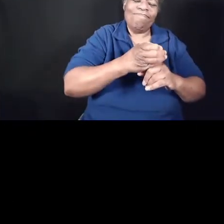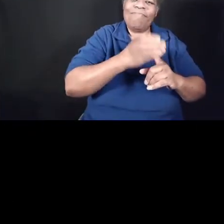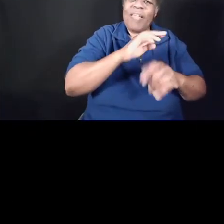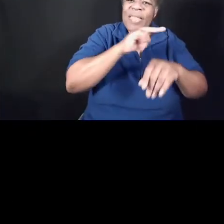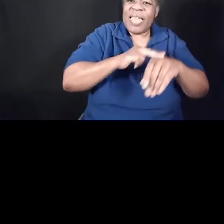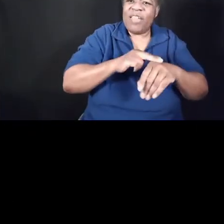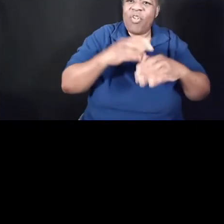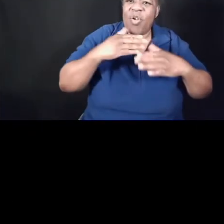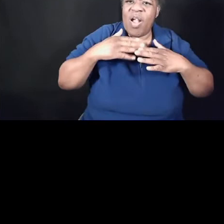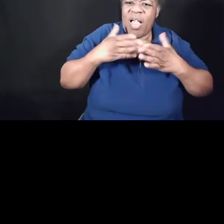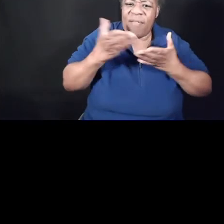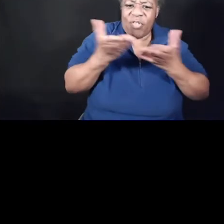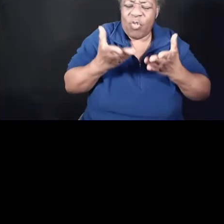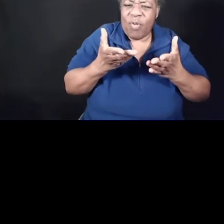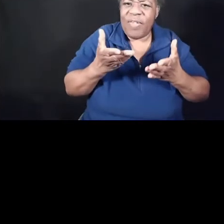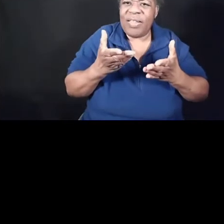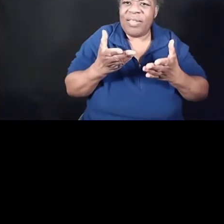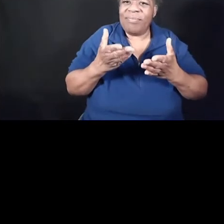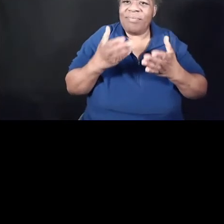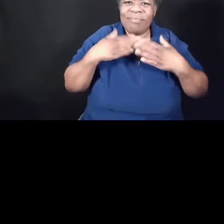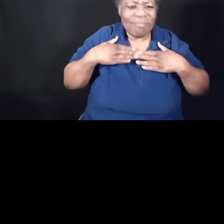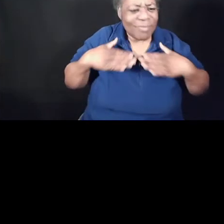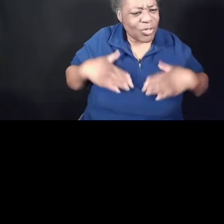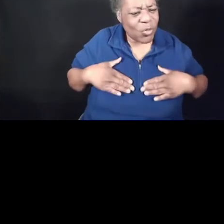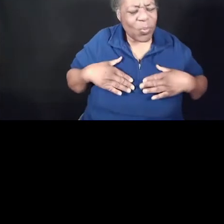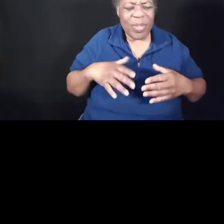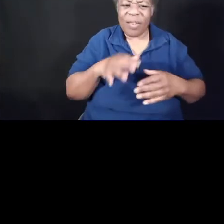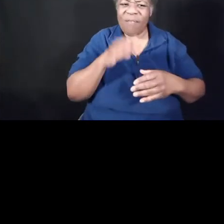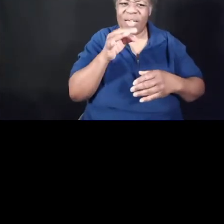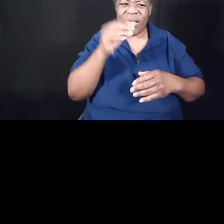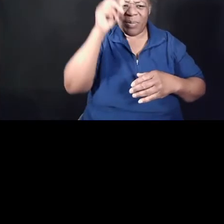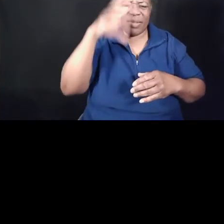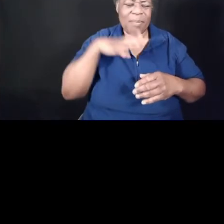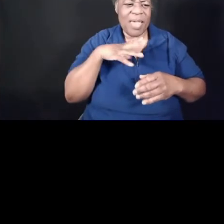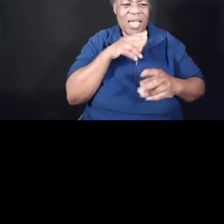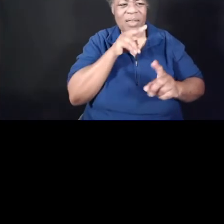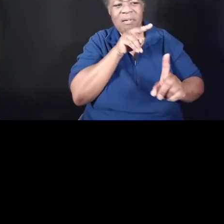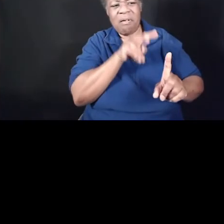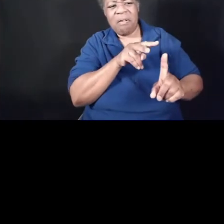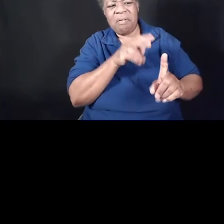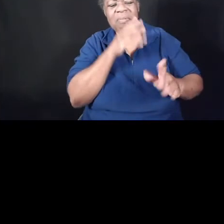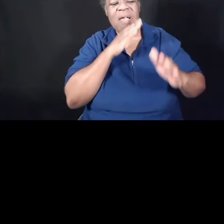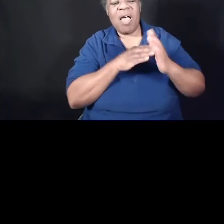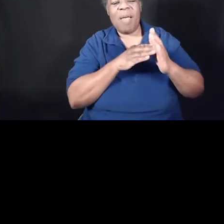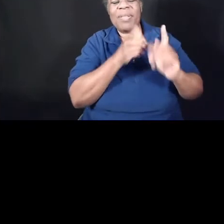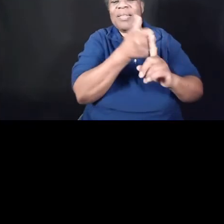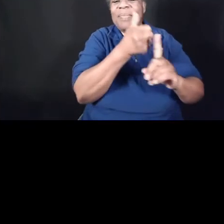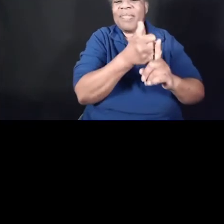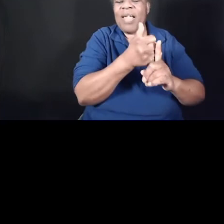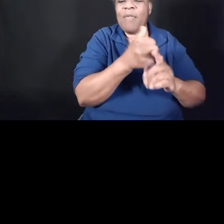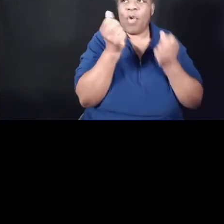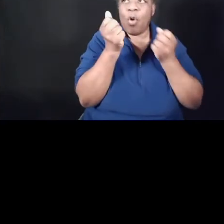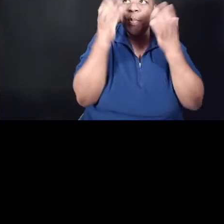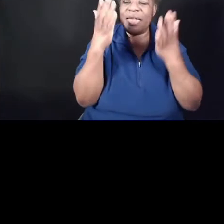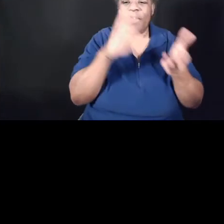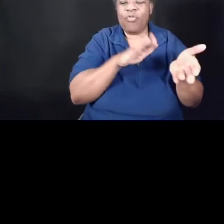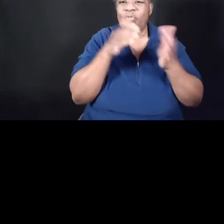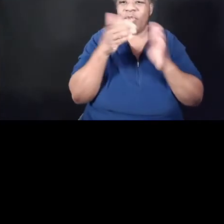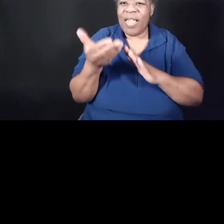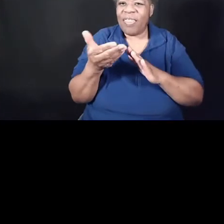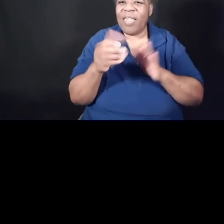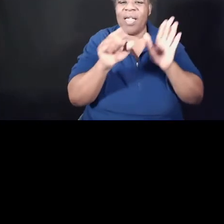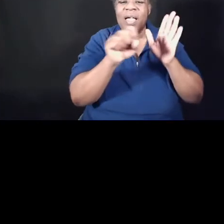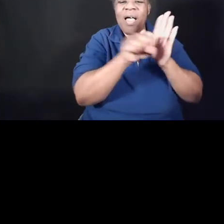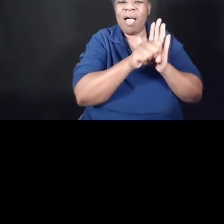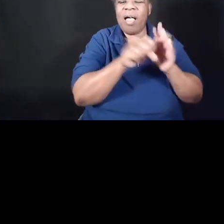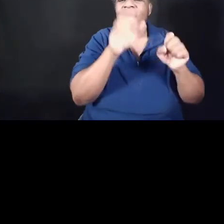human likeness, and being found in appearance as a man, He humbled Himself by becoming obedient to death, even death on